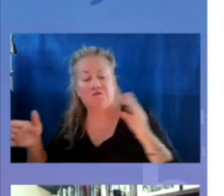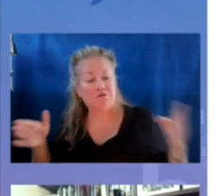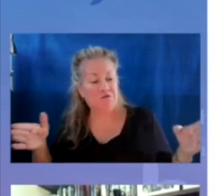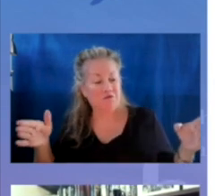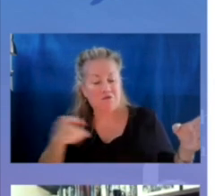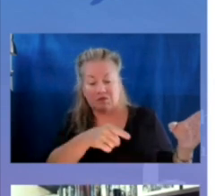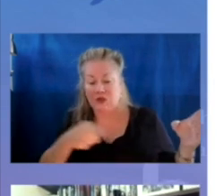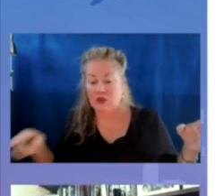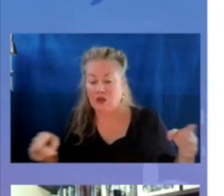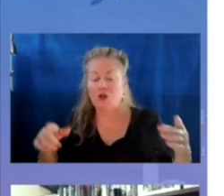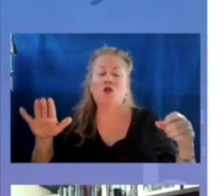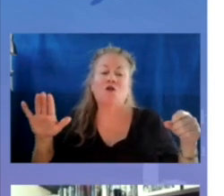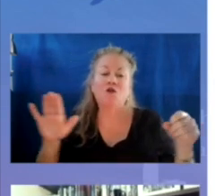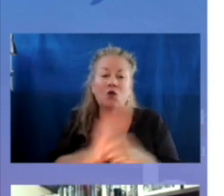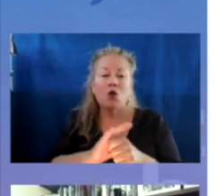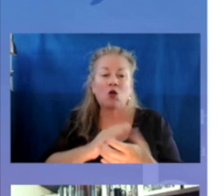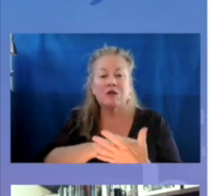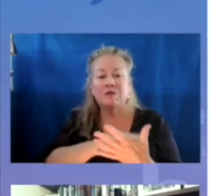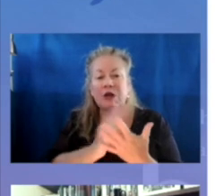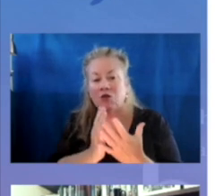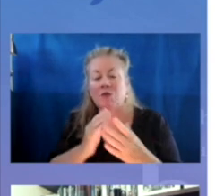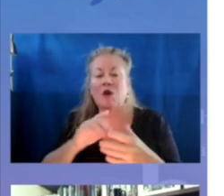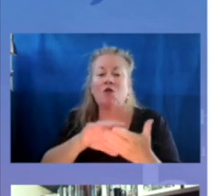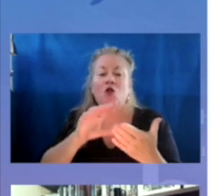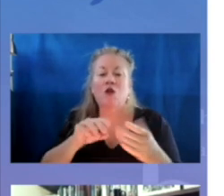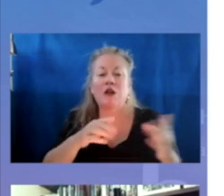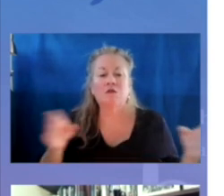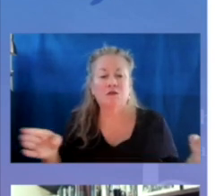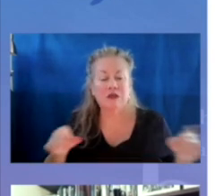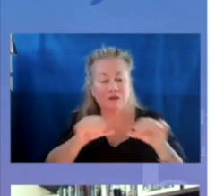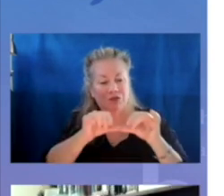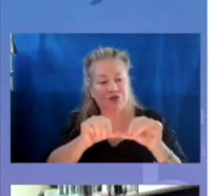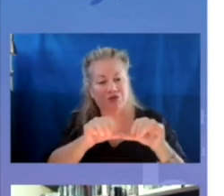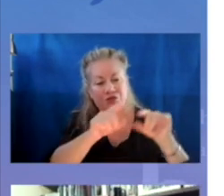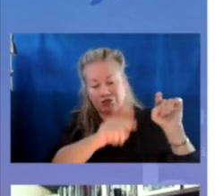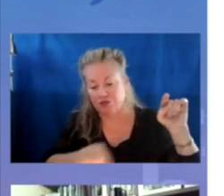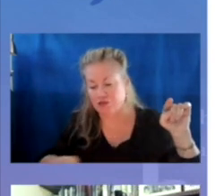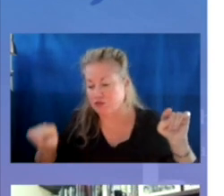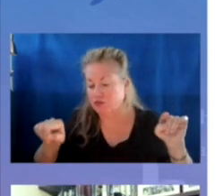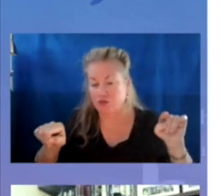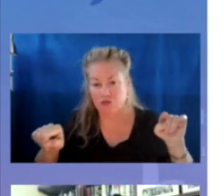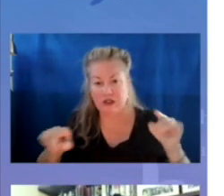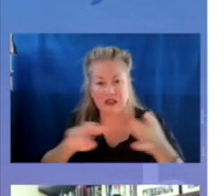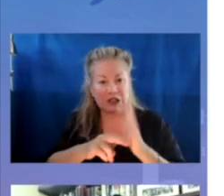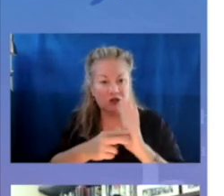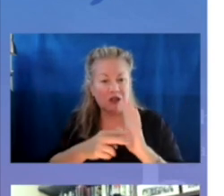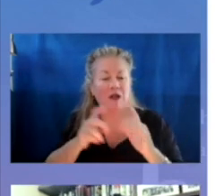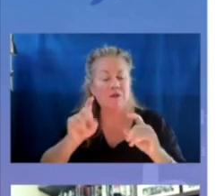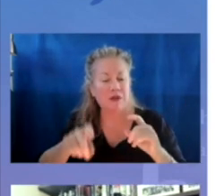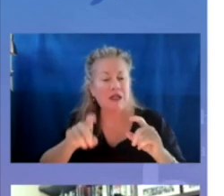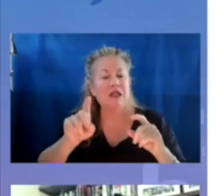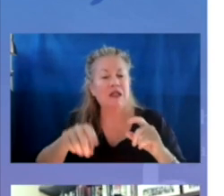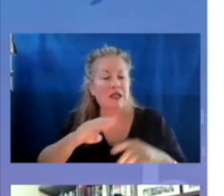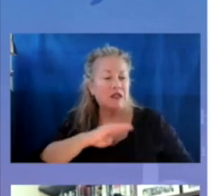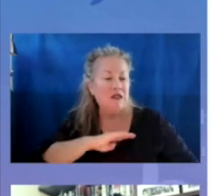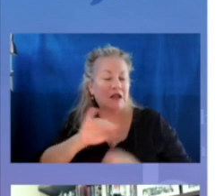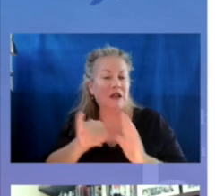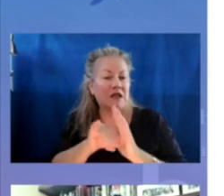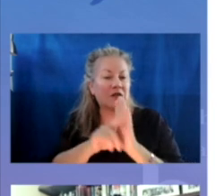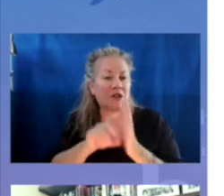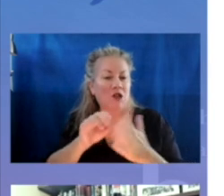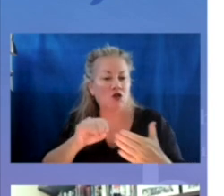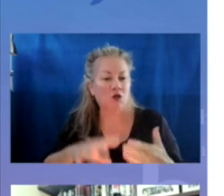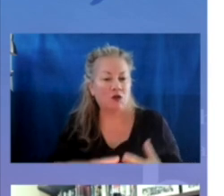the full spectrum of learning, the full learning continuum, is intentionally meeting the needs and identifying these